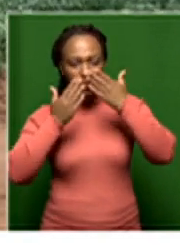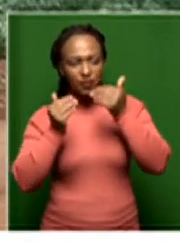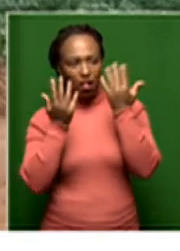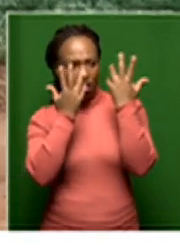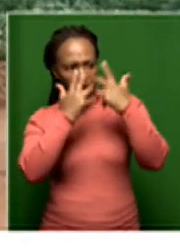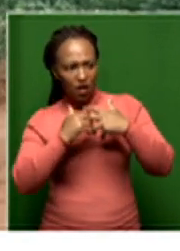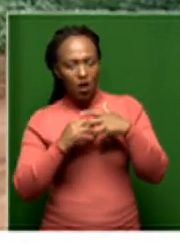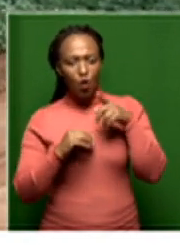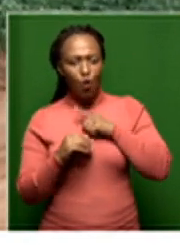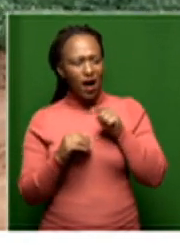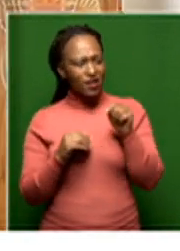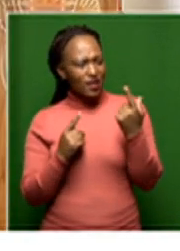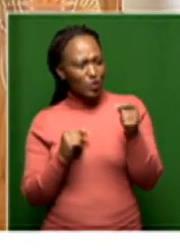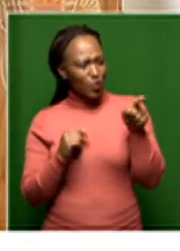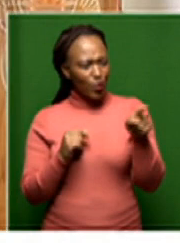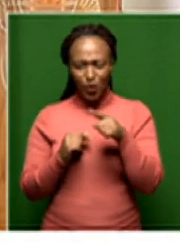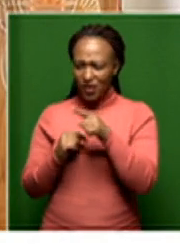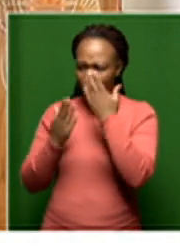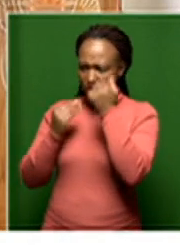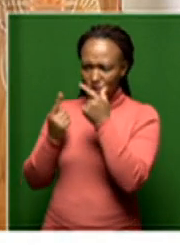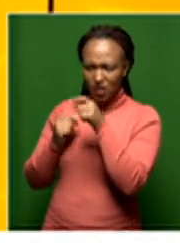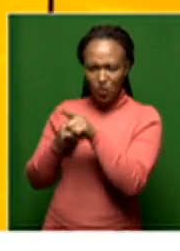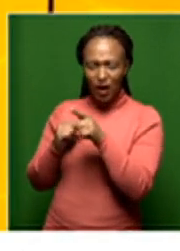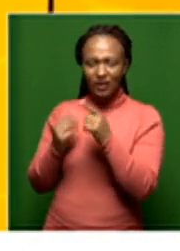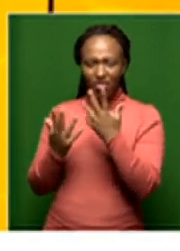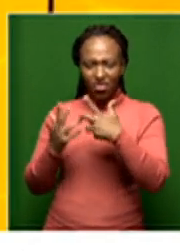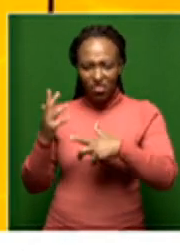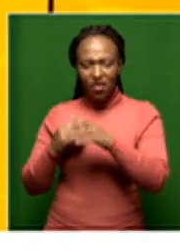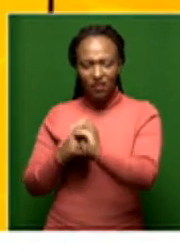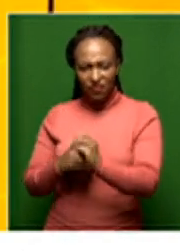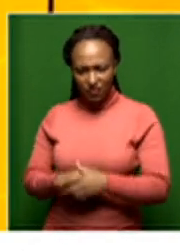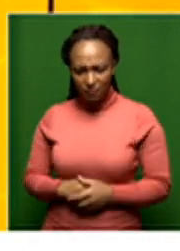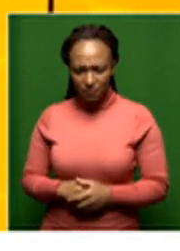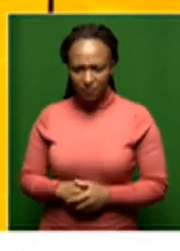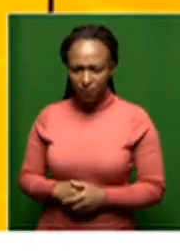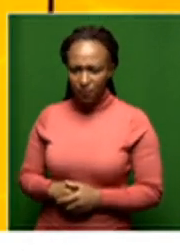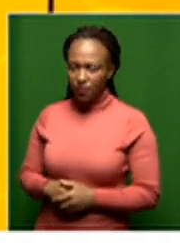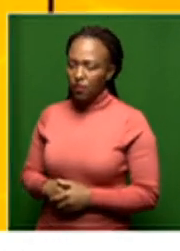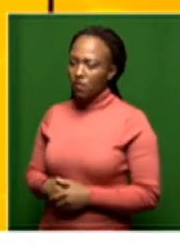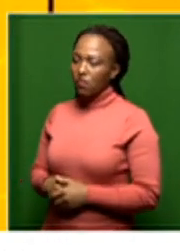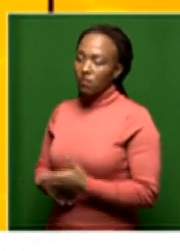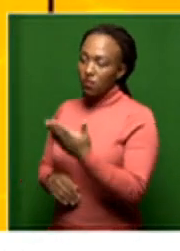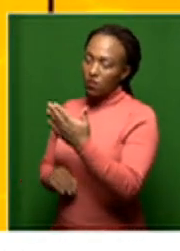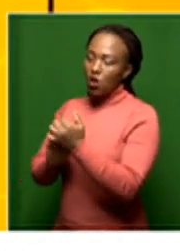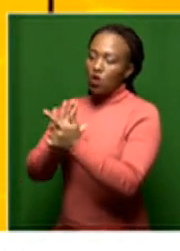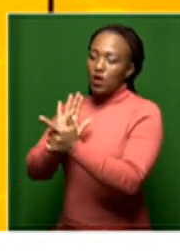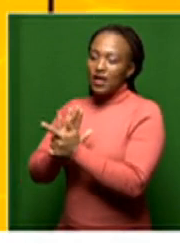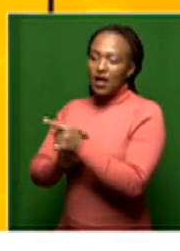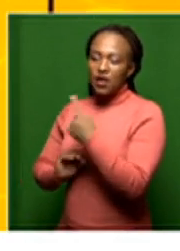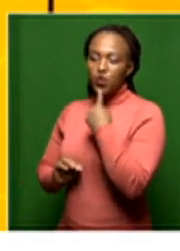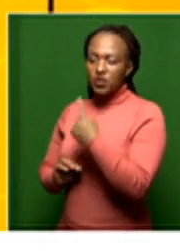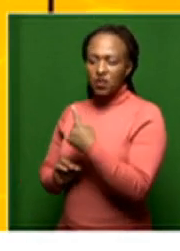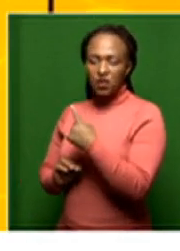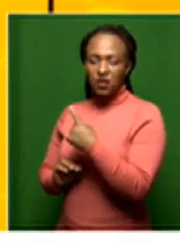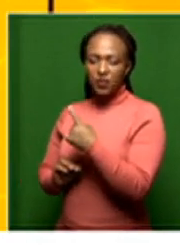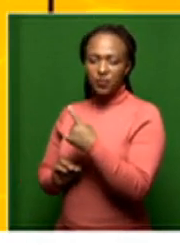hand simply does not know what the right hand is doing. But why not? And legally speaking, Advocate Ngungai Tobi, how would